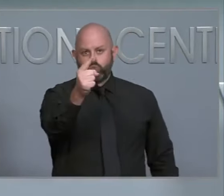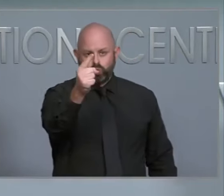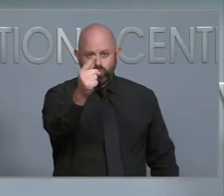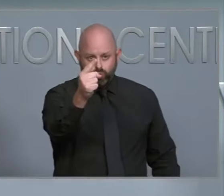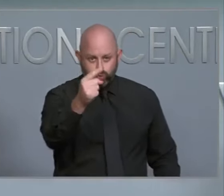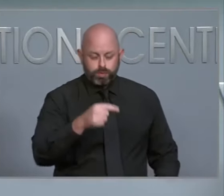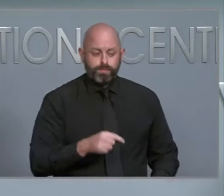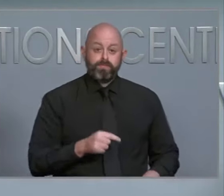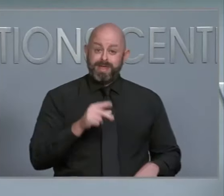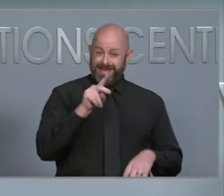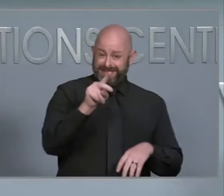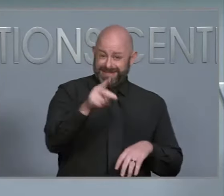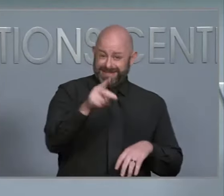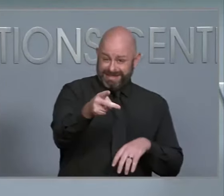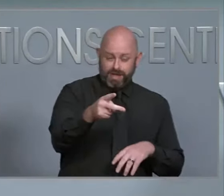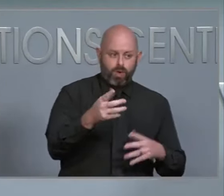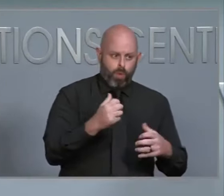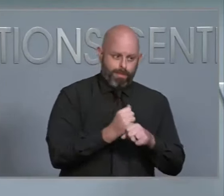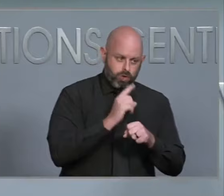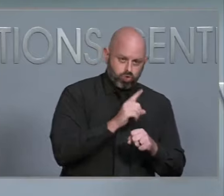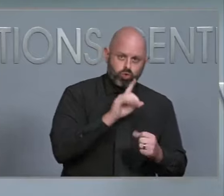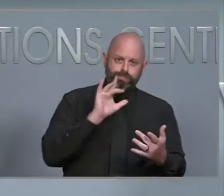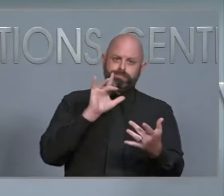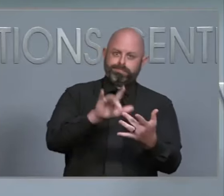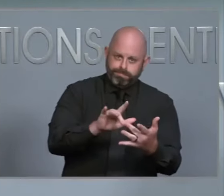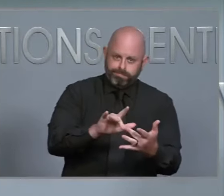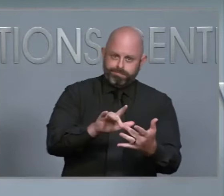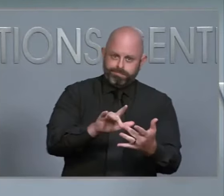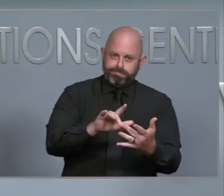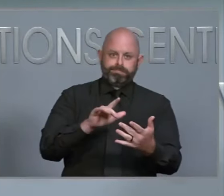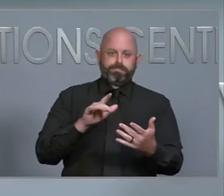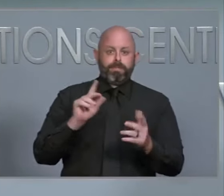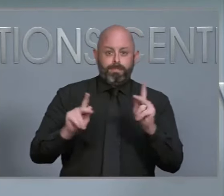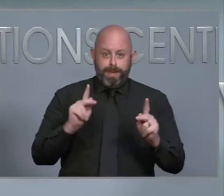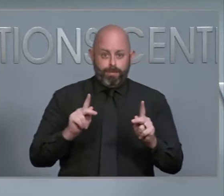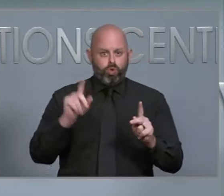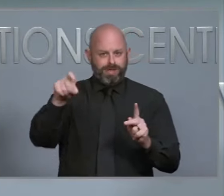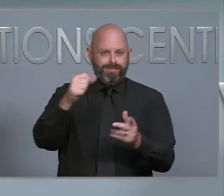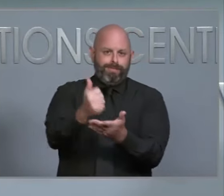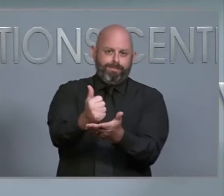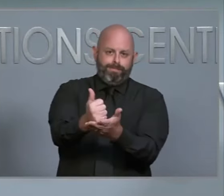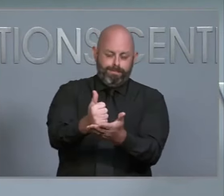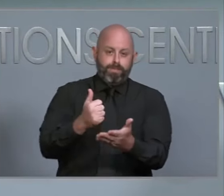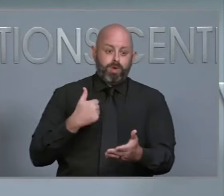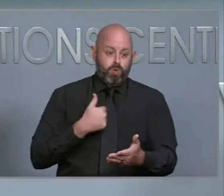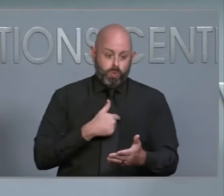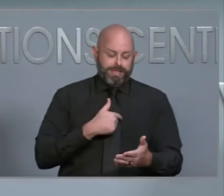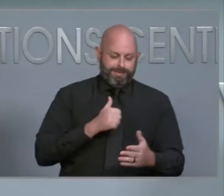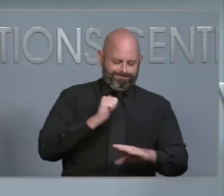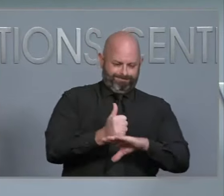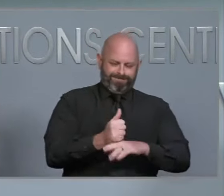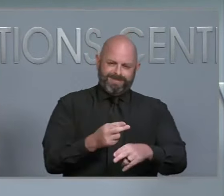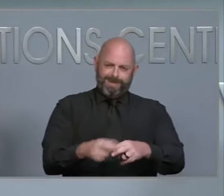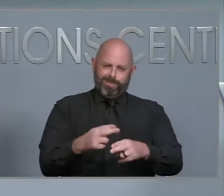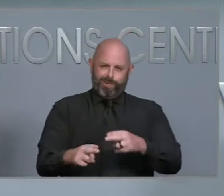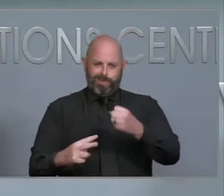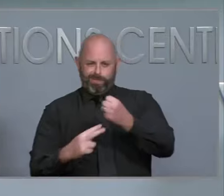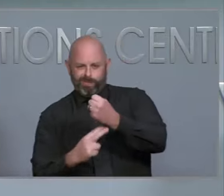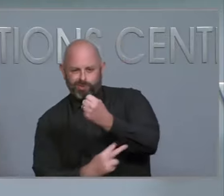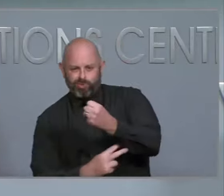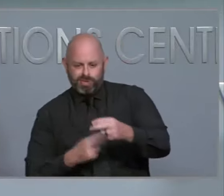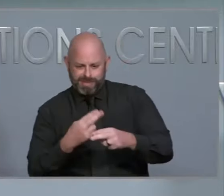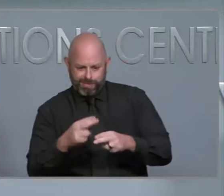And so there are temporary solutions being worked on to make sure we get trucks in. But I'm going to turn that question over to Secretary Hopkins.